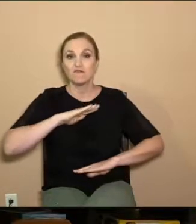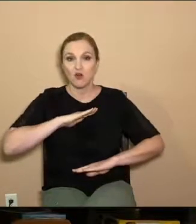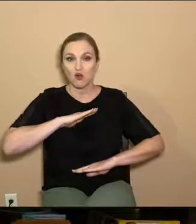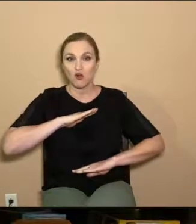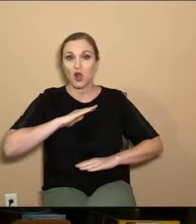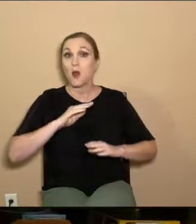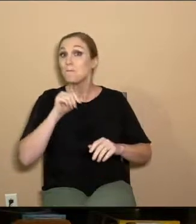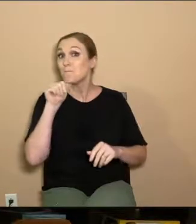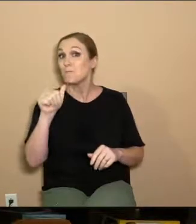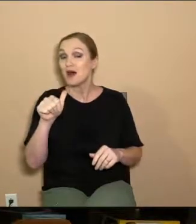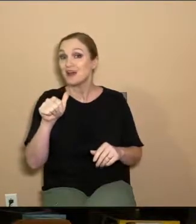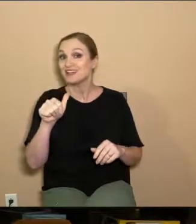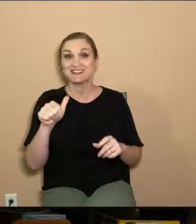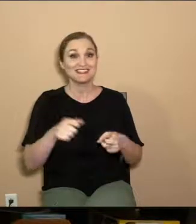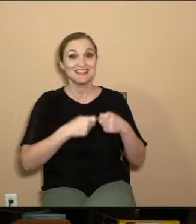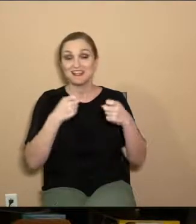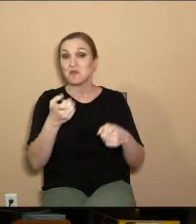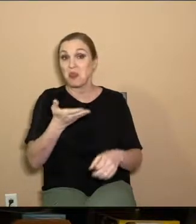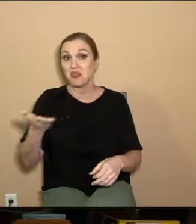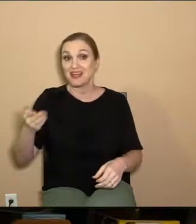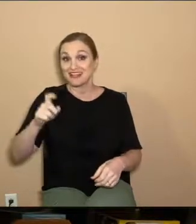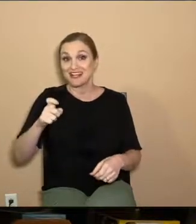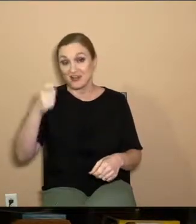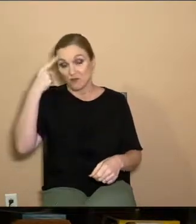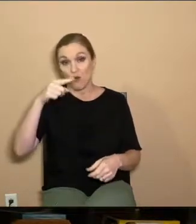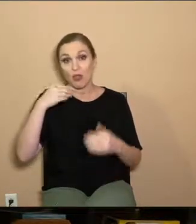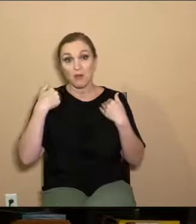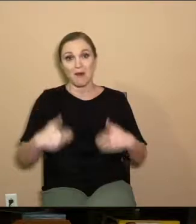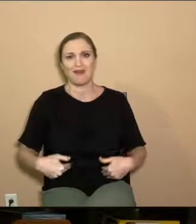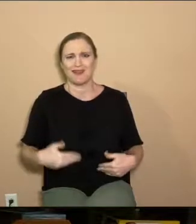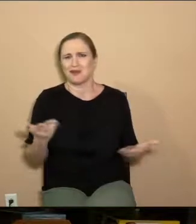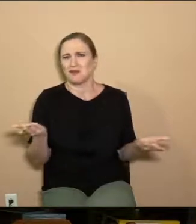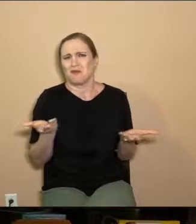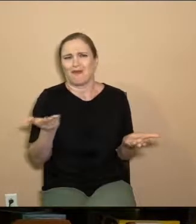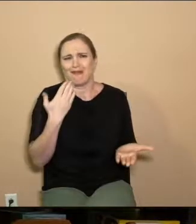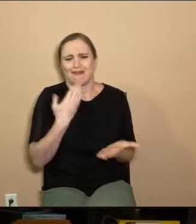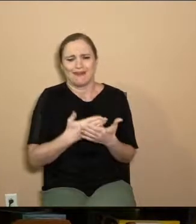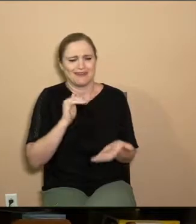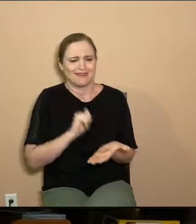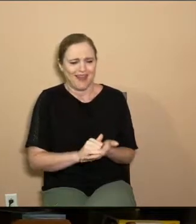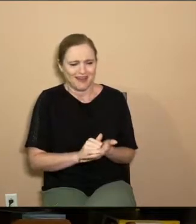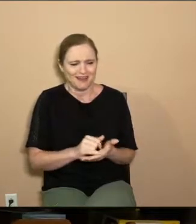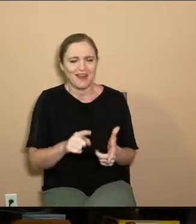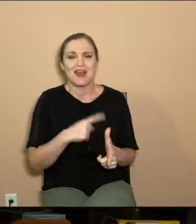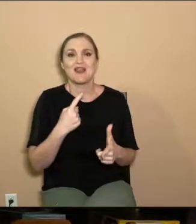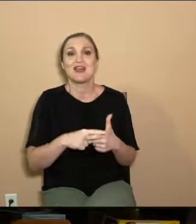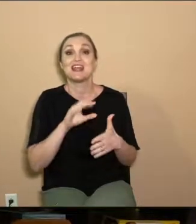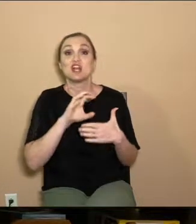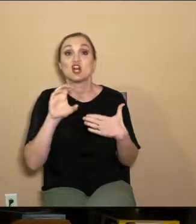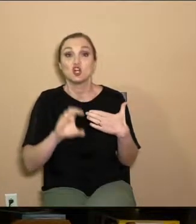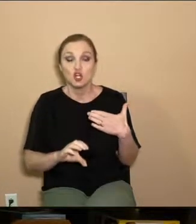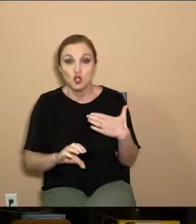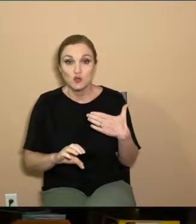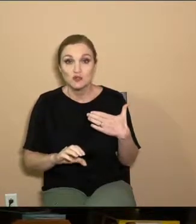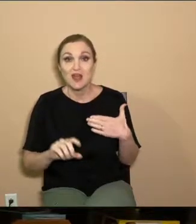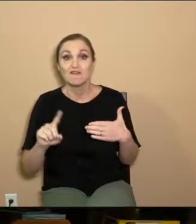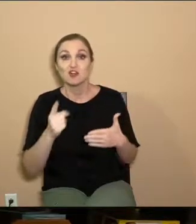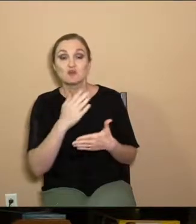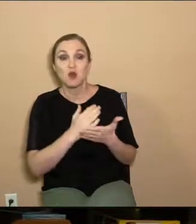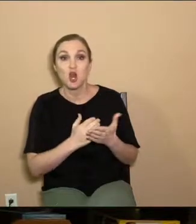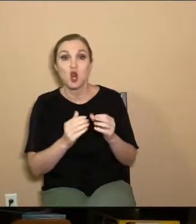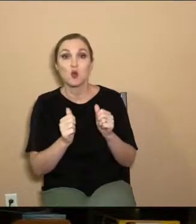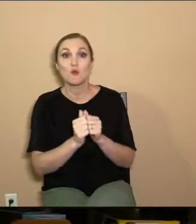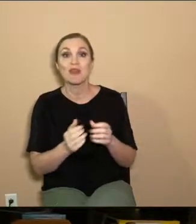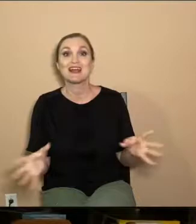giving them the things needed for the body, what good is that? And then he concludes kind of this first part with this